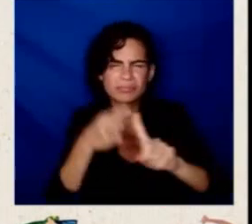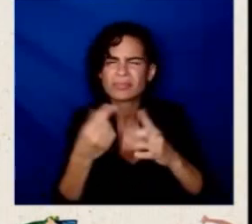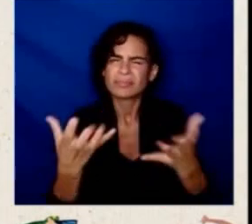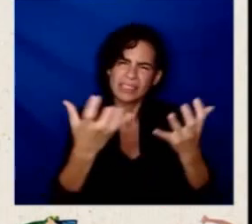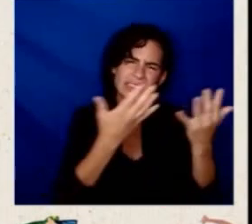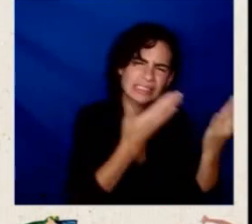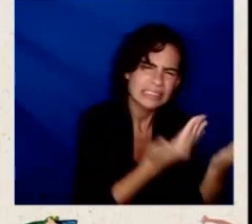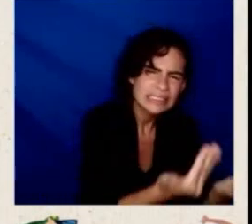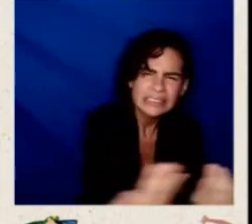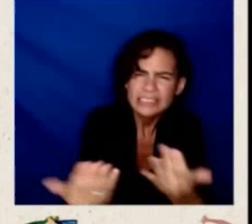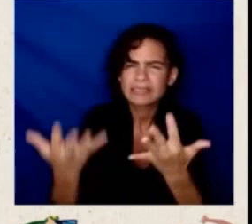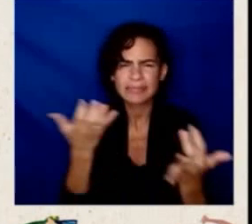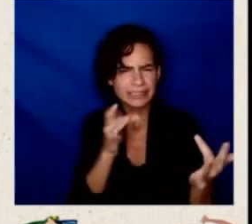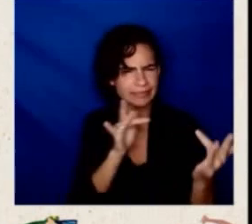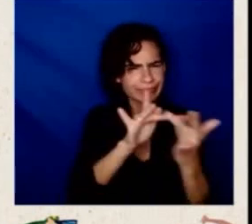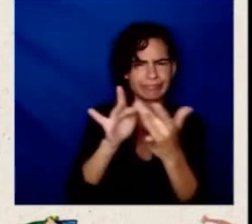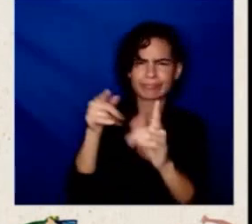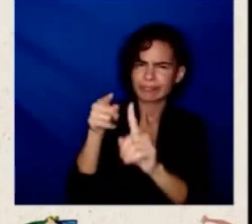access to good health care.